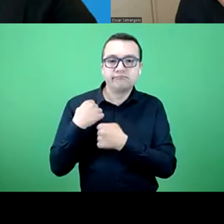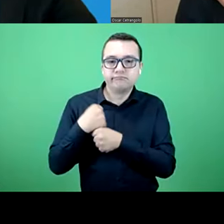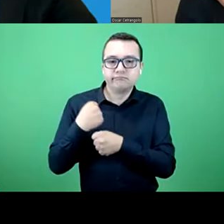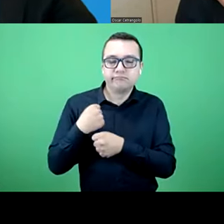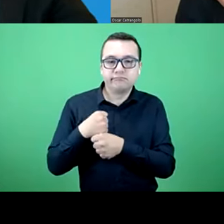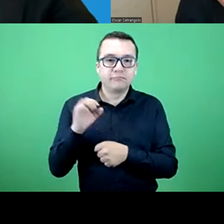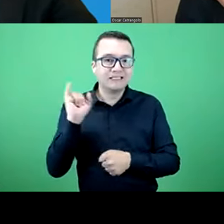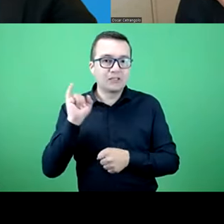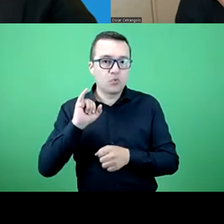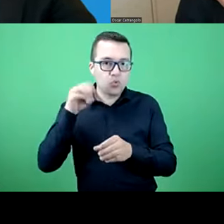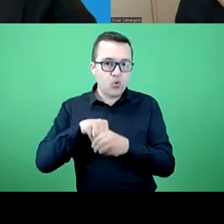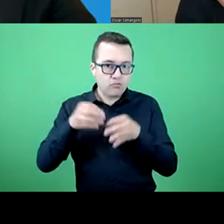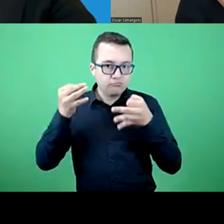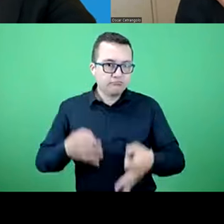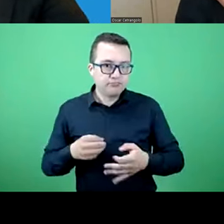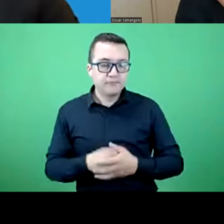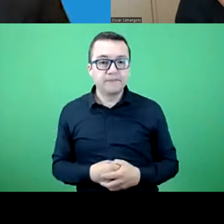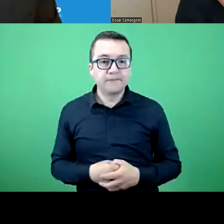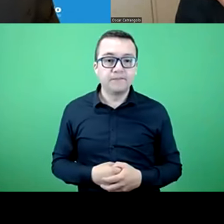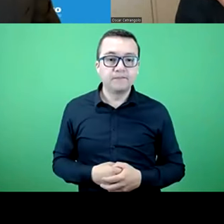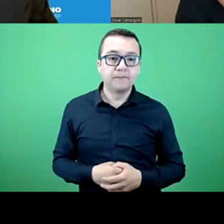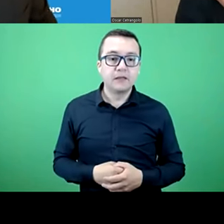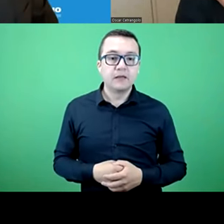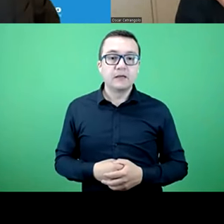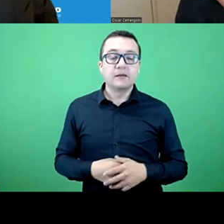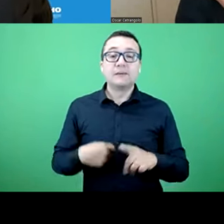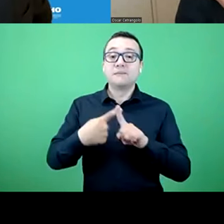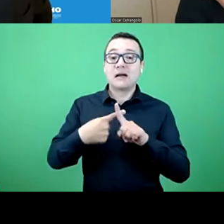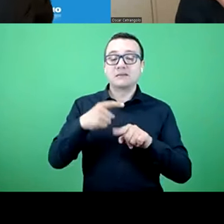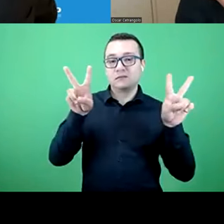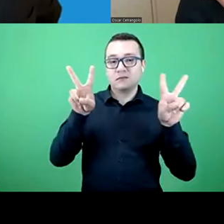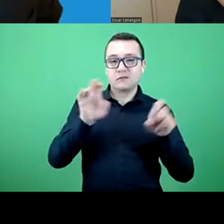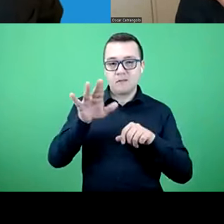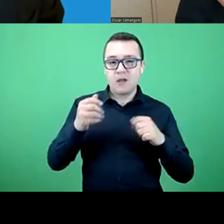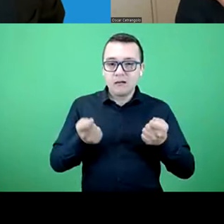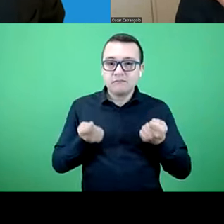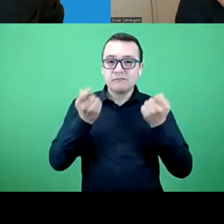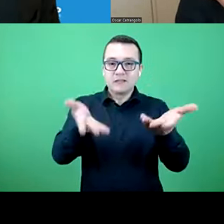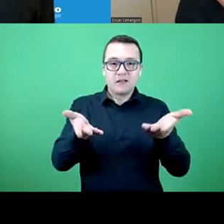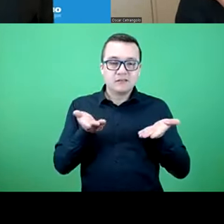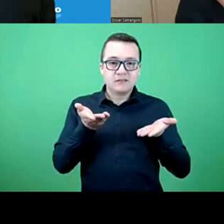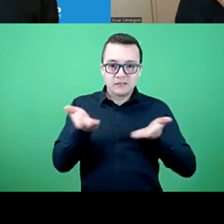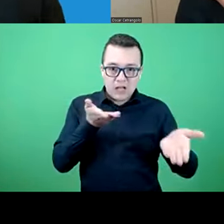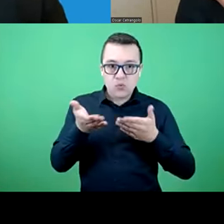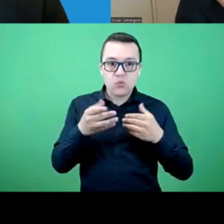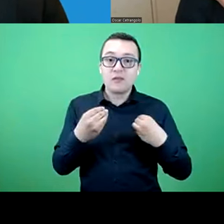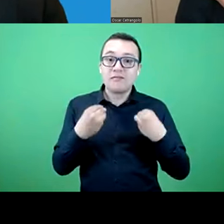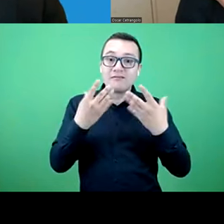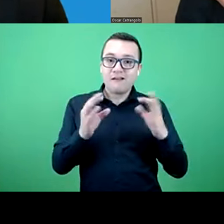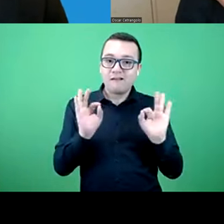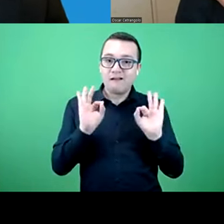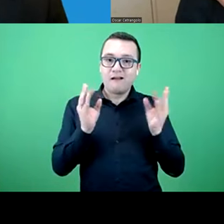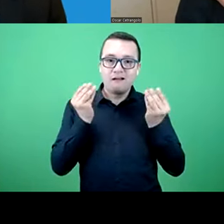mechanisms that reinforce those barriers. And finally, when it comes to the supply and organization of health